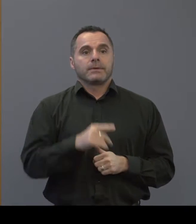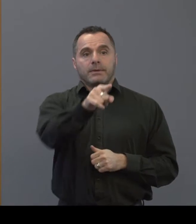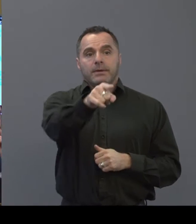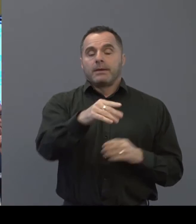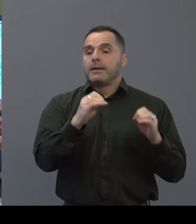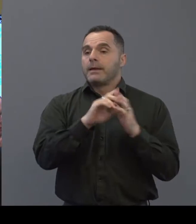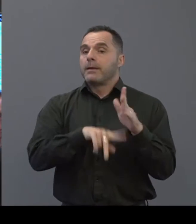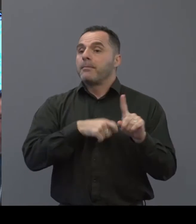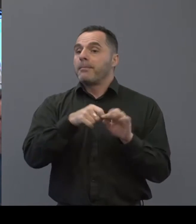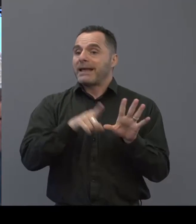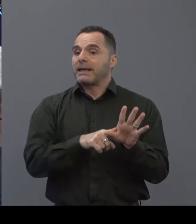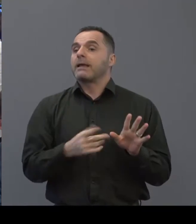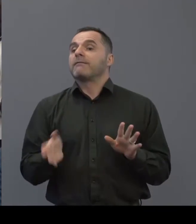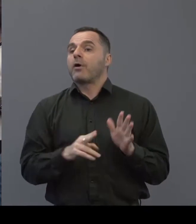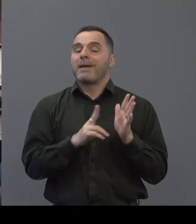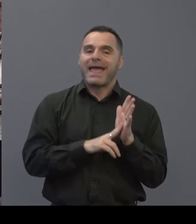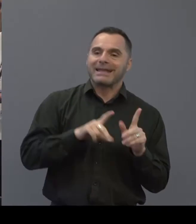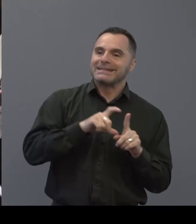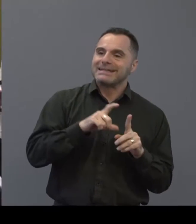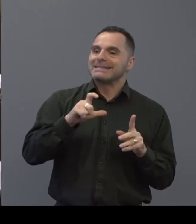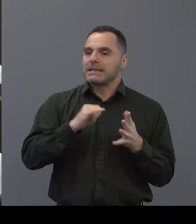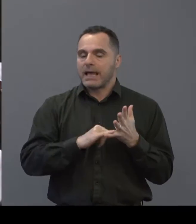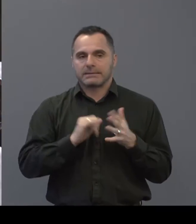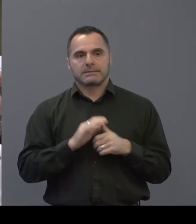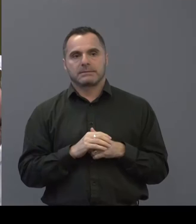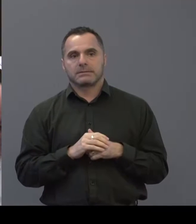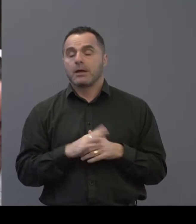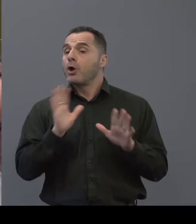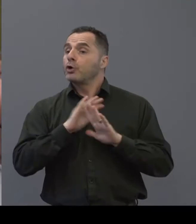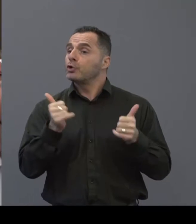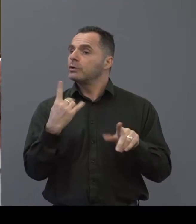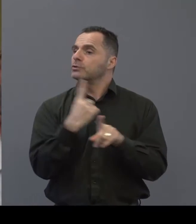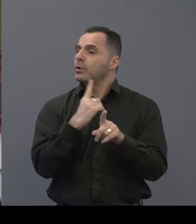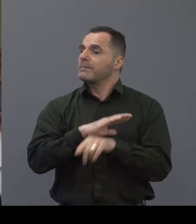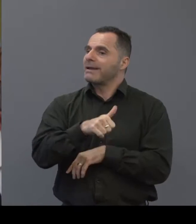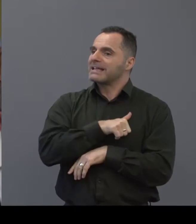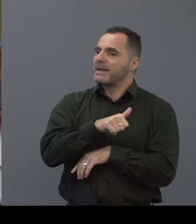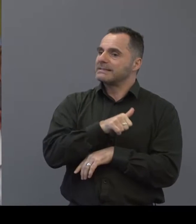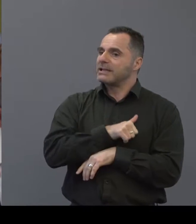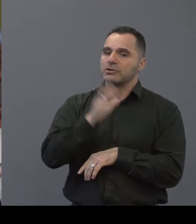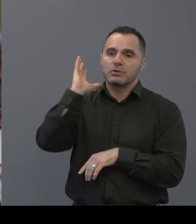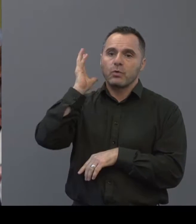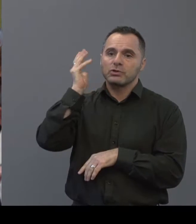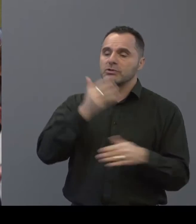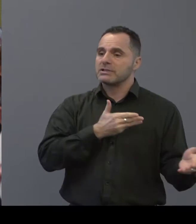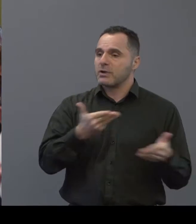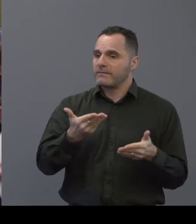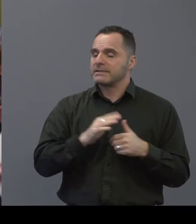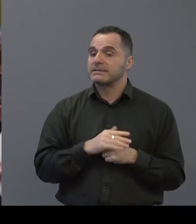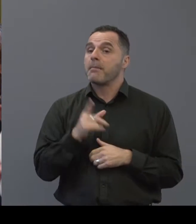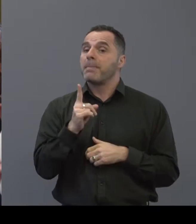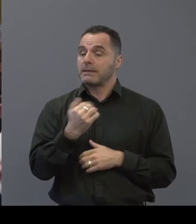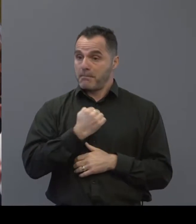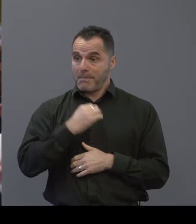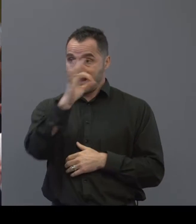from the national deaf children's society um i think it's really great that you're talking about expectations and audiology services to be equips accredited but one